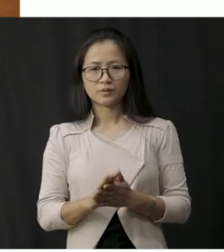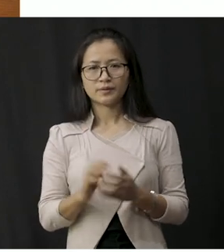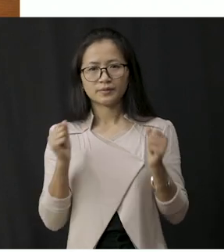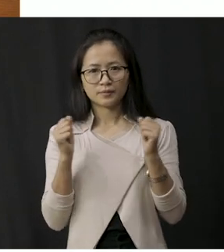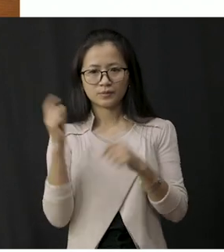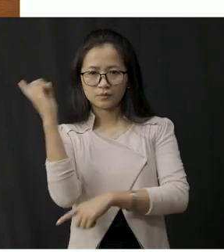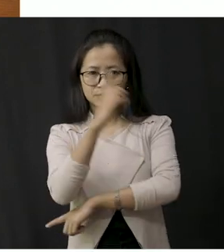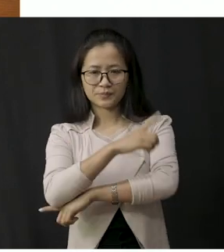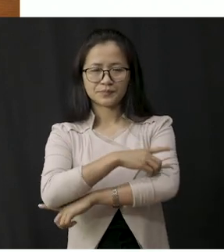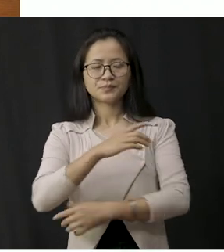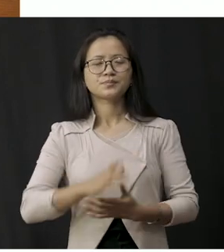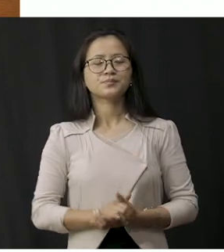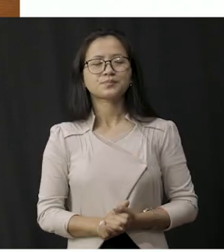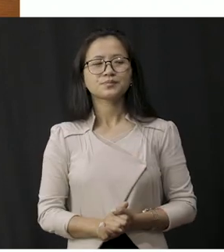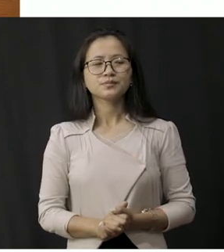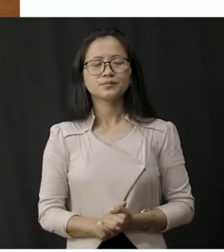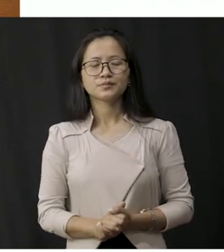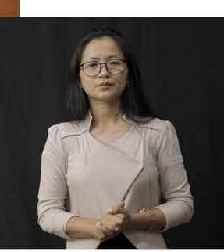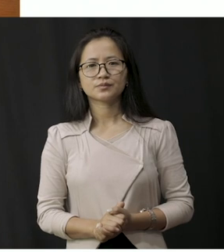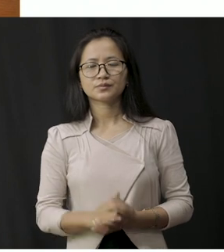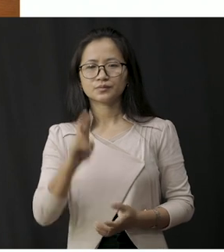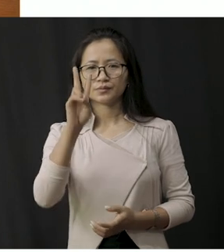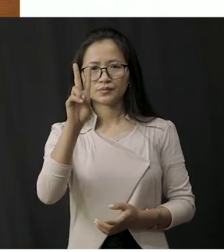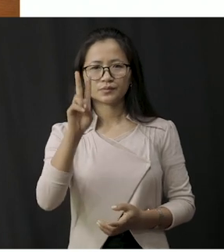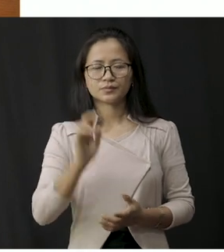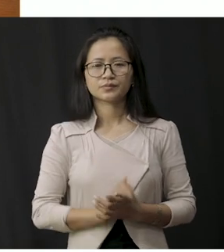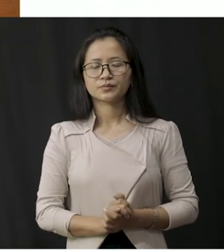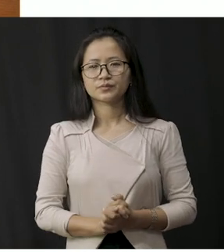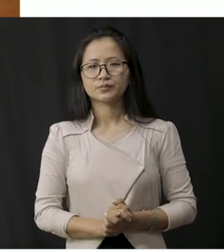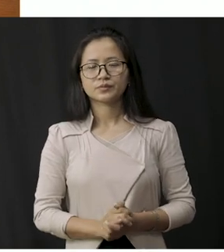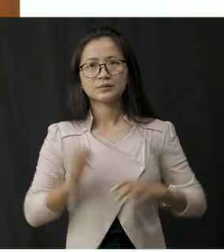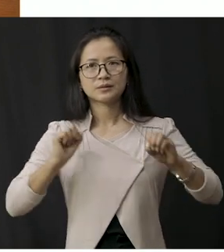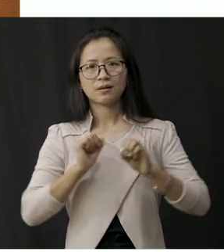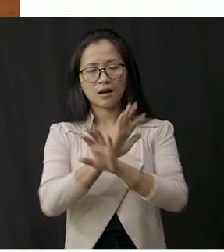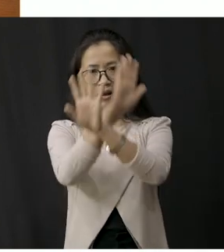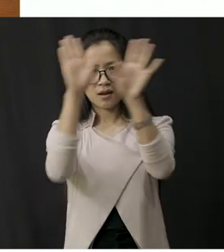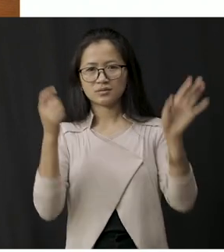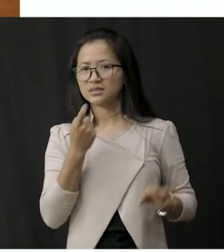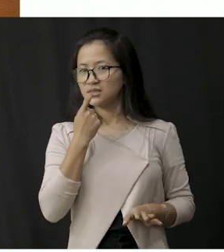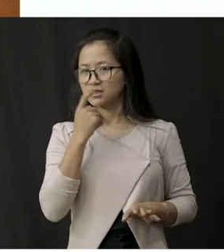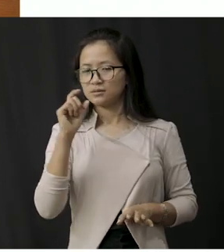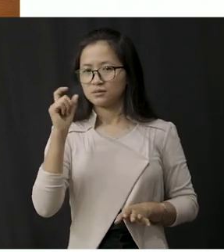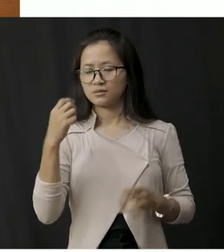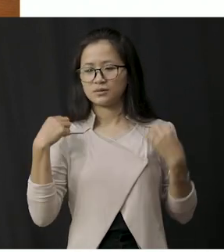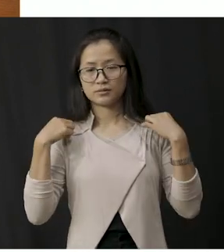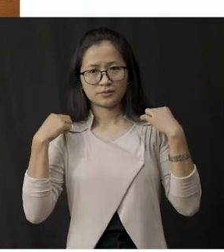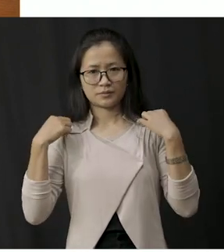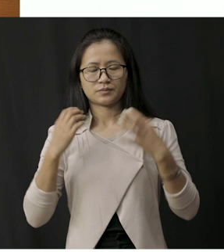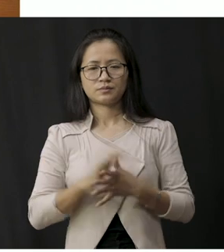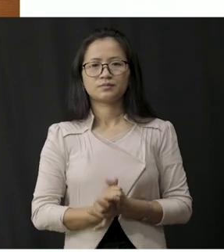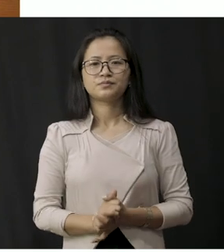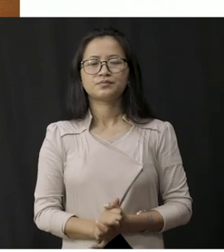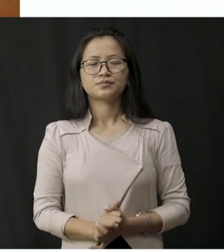now students option number two here we see a light cotton clothes so